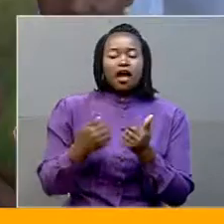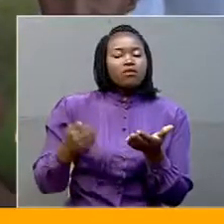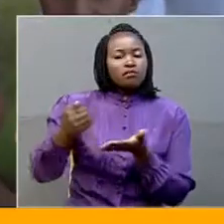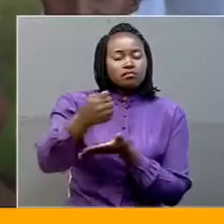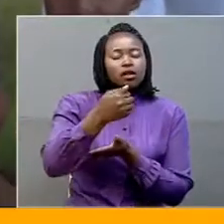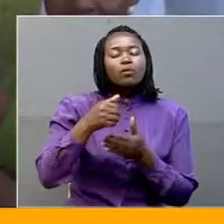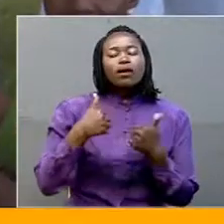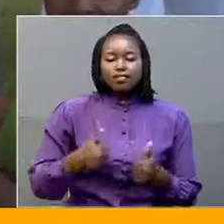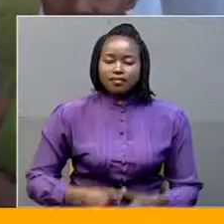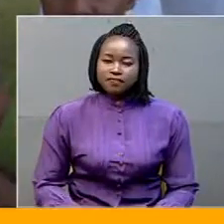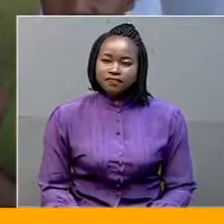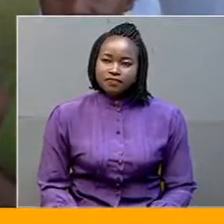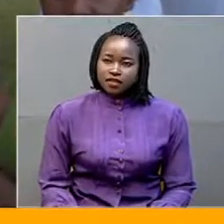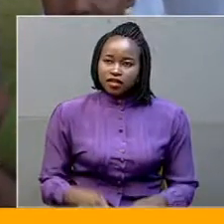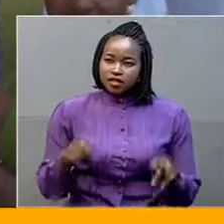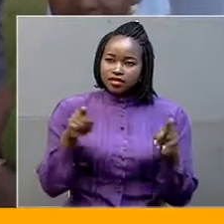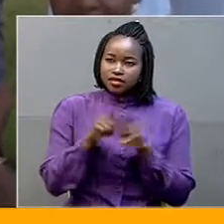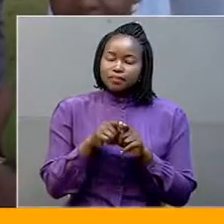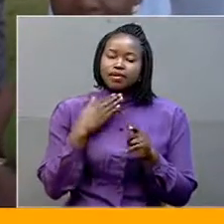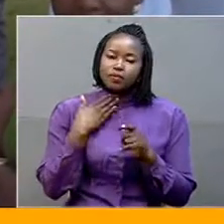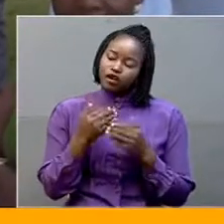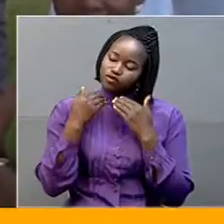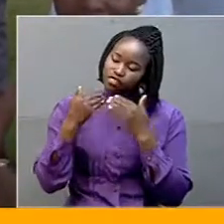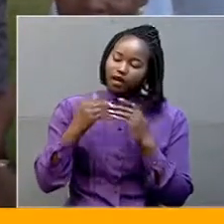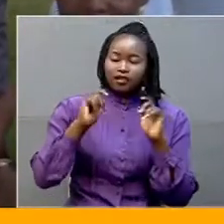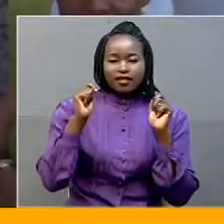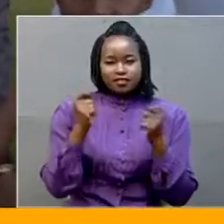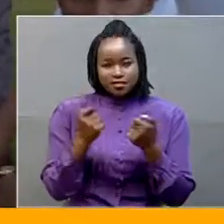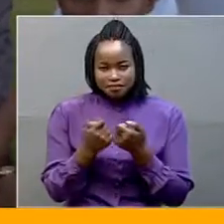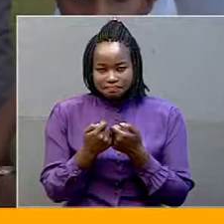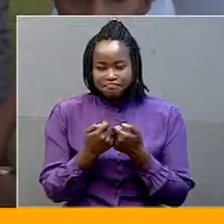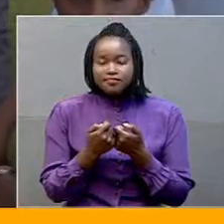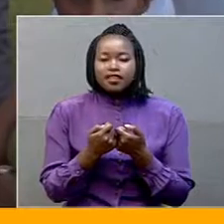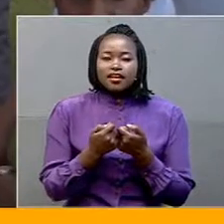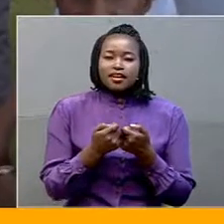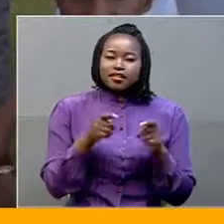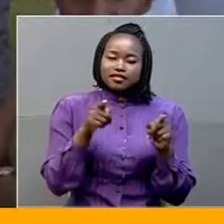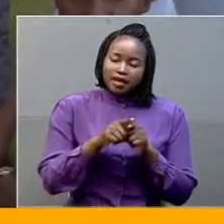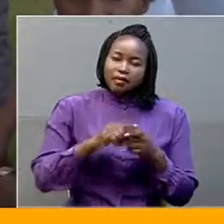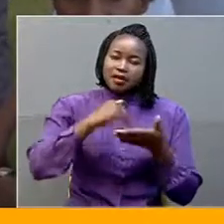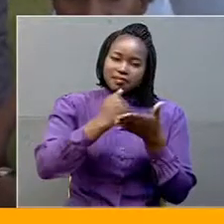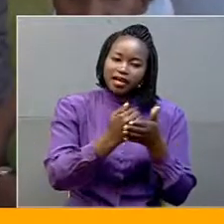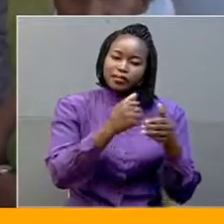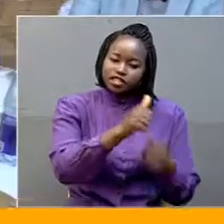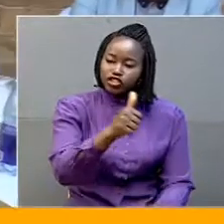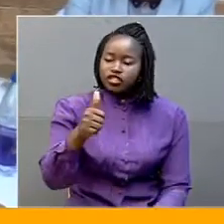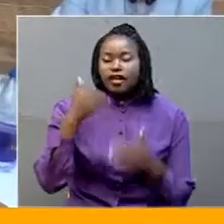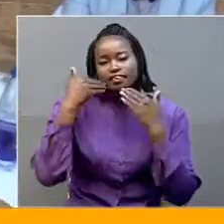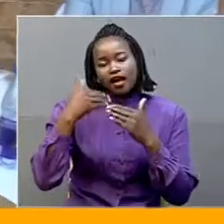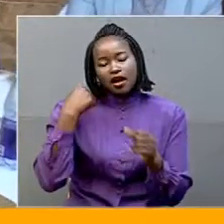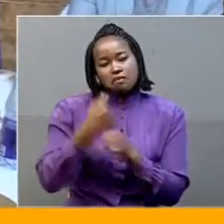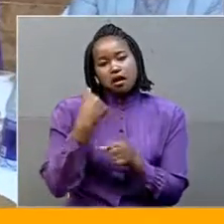And I would like to thank the team from the Refugees Department for a job very well done.